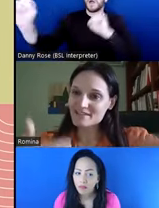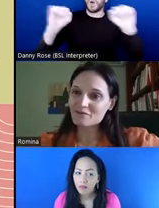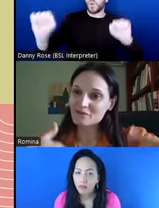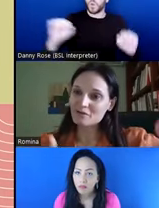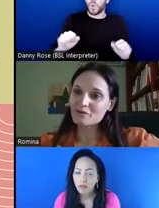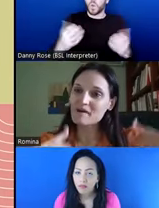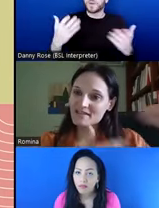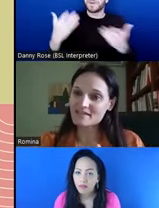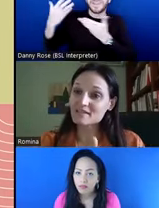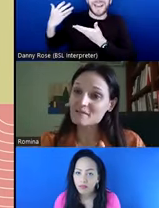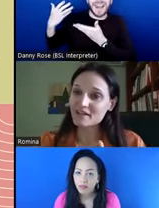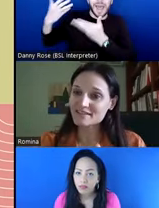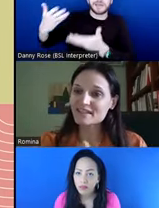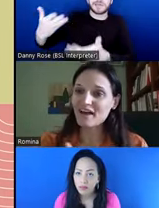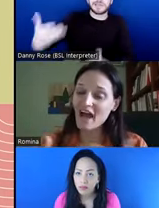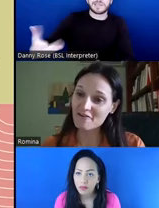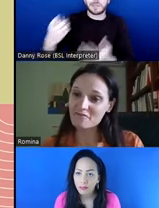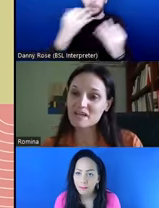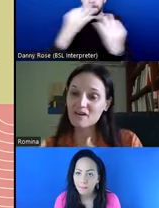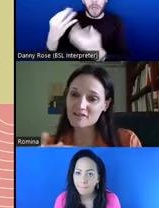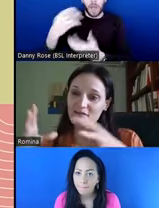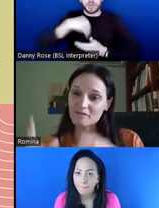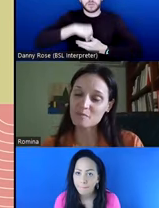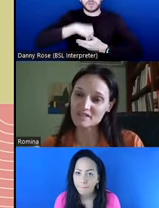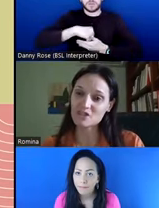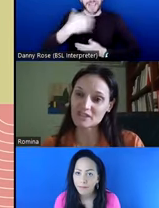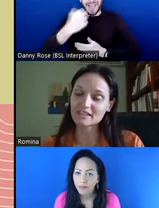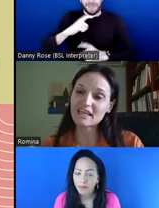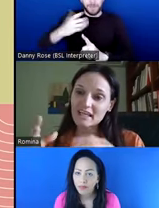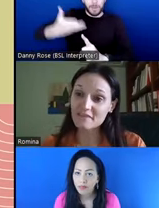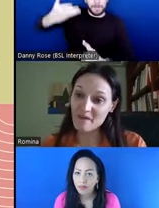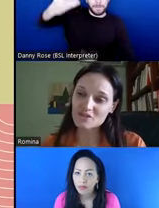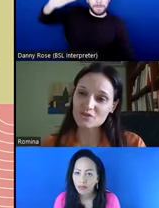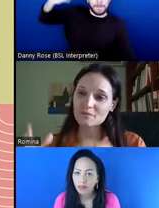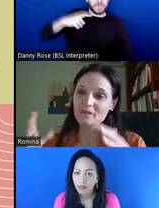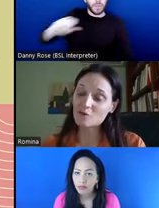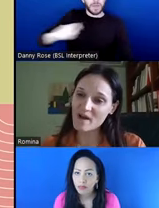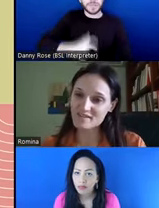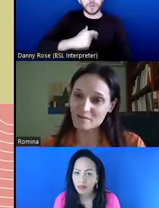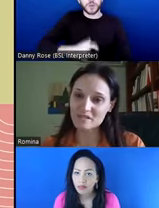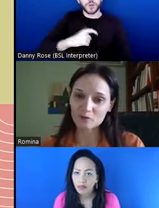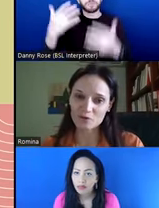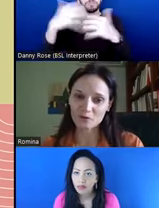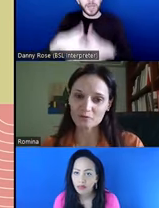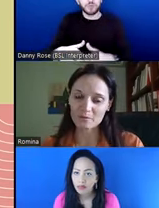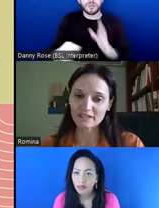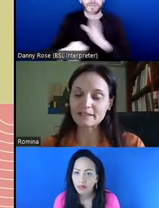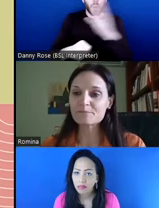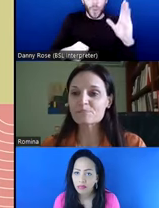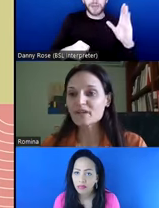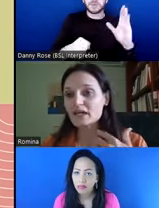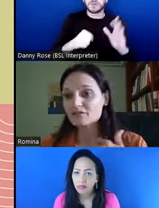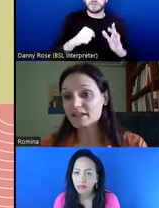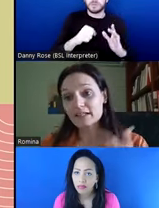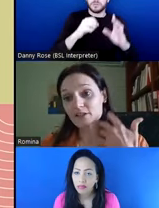legacies of, you know, the biases that they might have because of their position in the mainstream, in a Western epistemological framework.